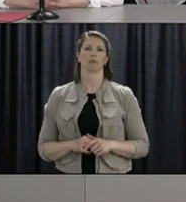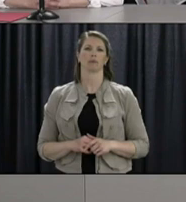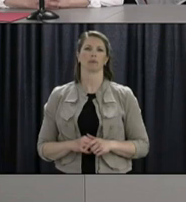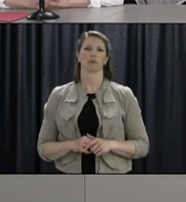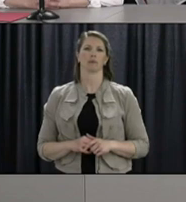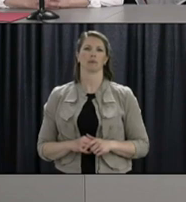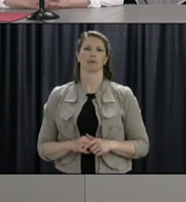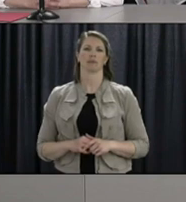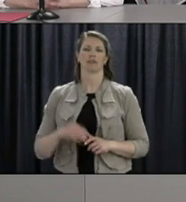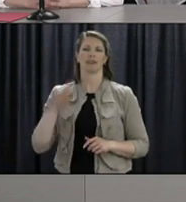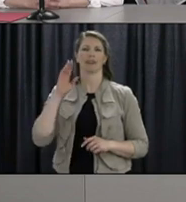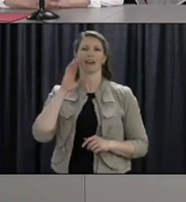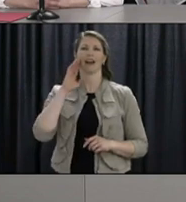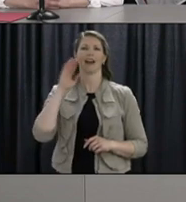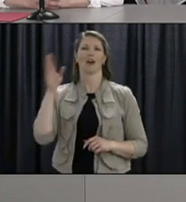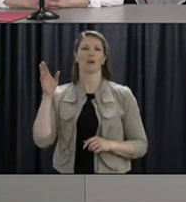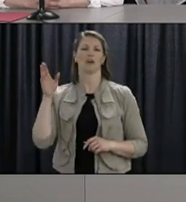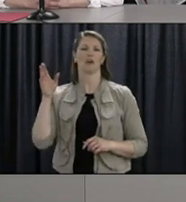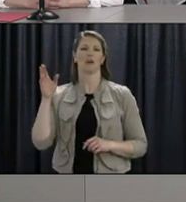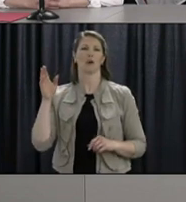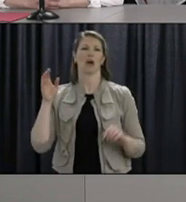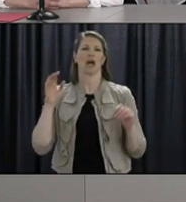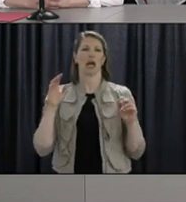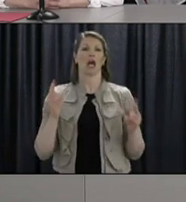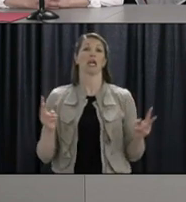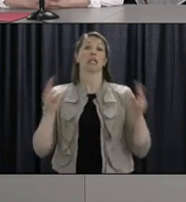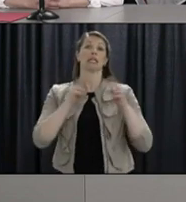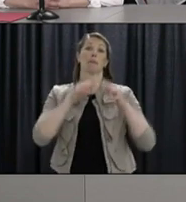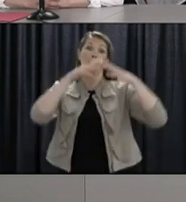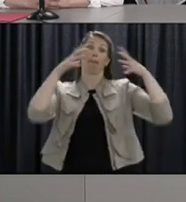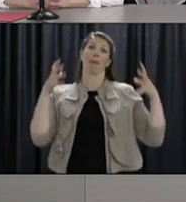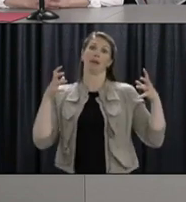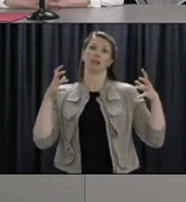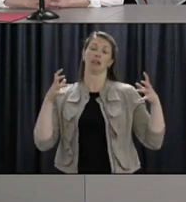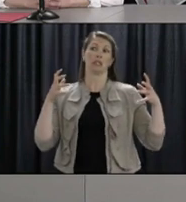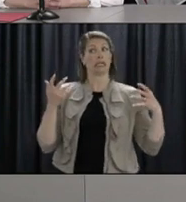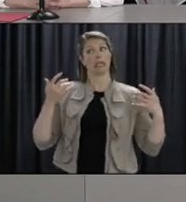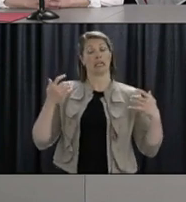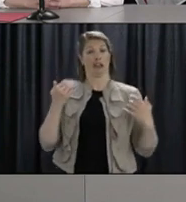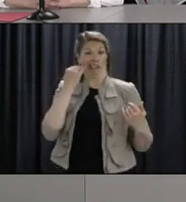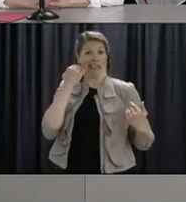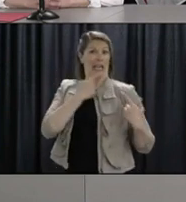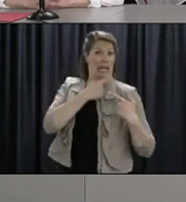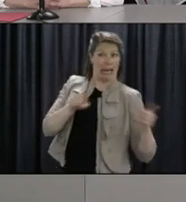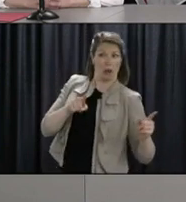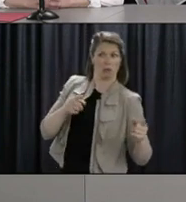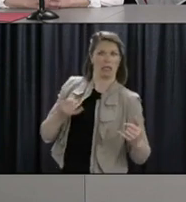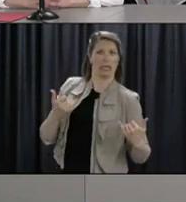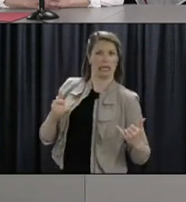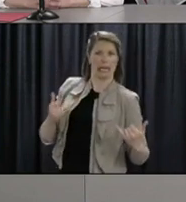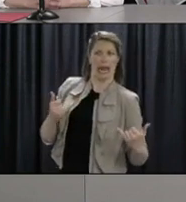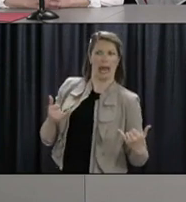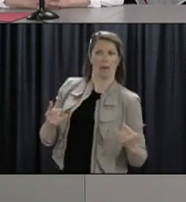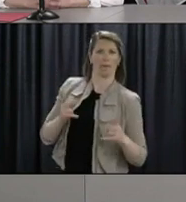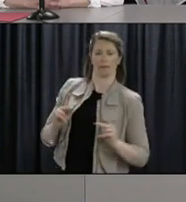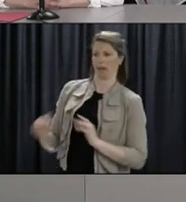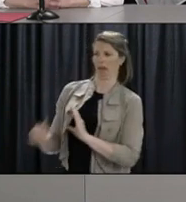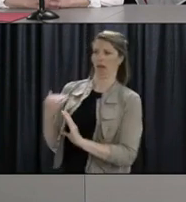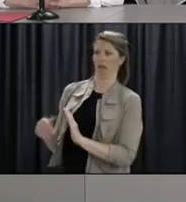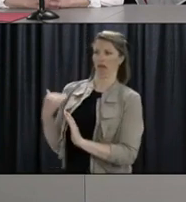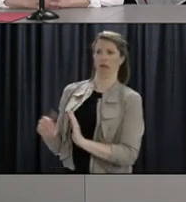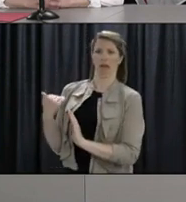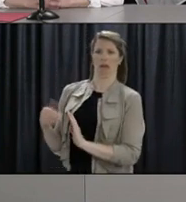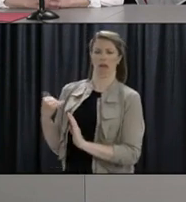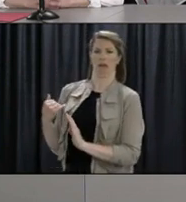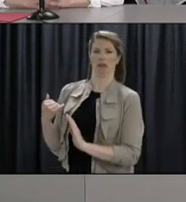These are double bubbles. I'm already getting questions on this as the news has gotten out. And I just want to make sure